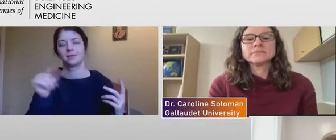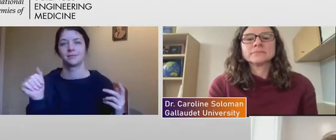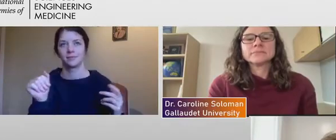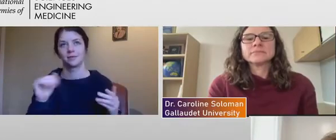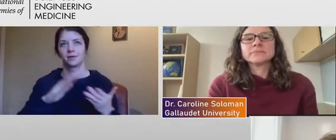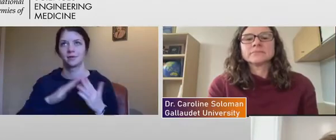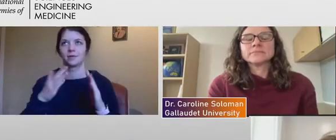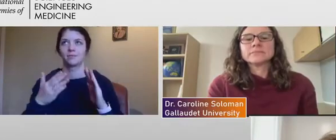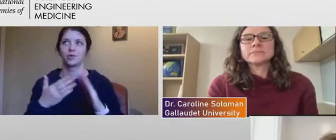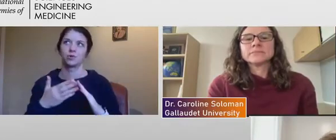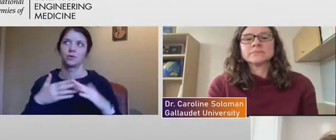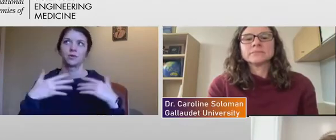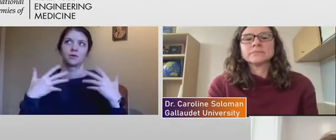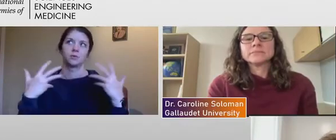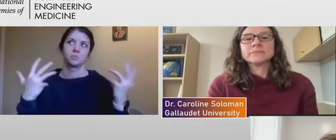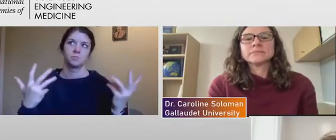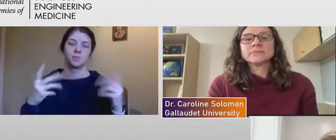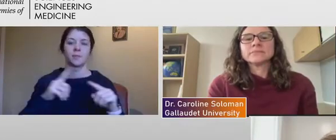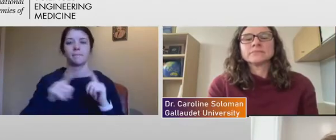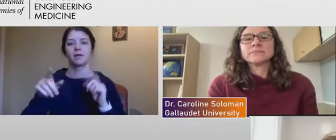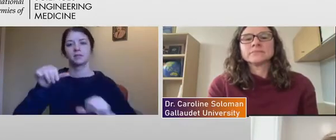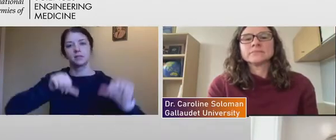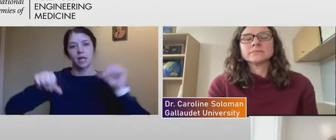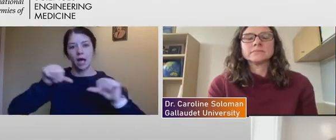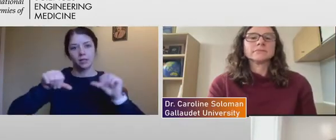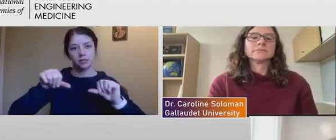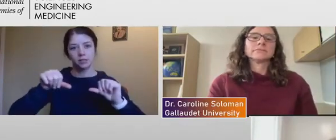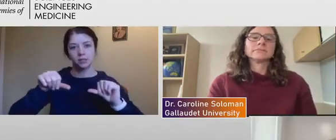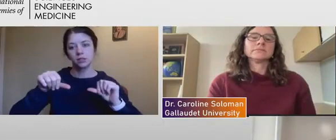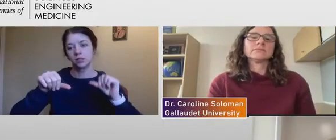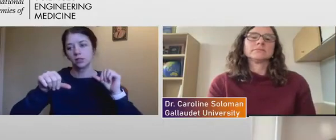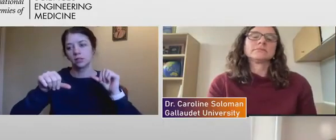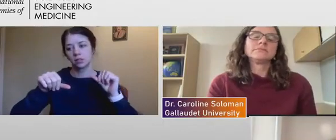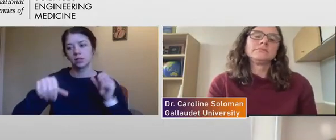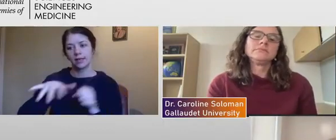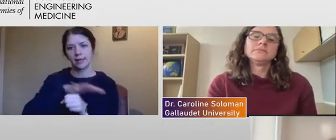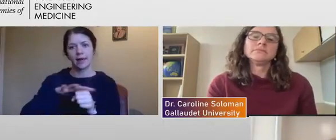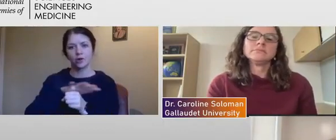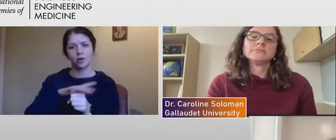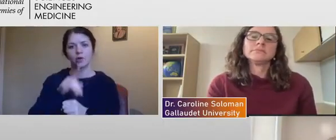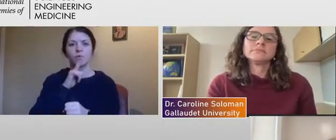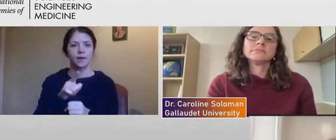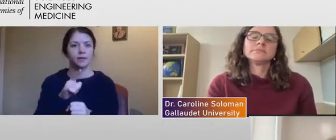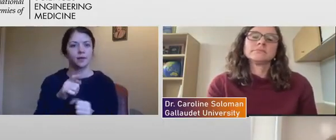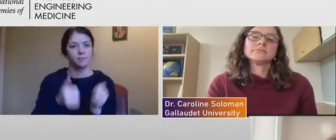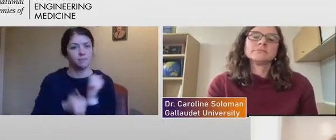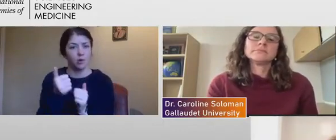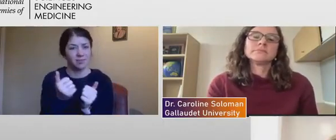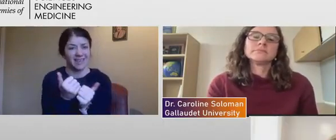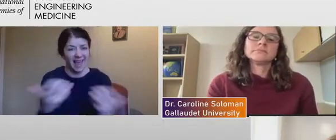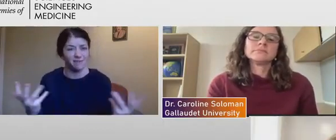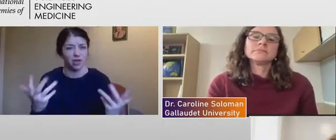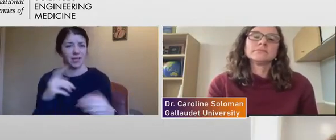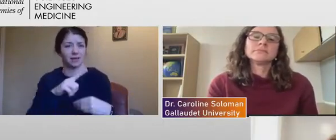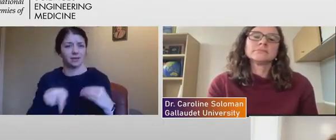but I would think that science is an area where actually almost everything is about us without us.